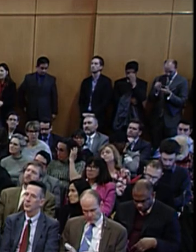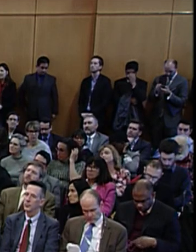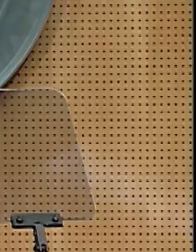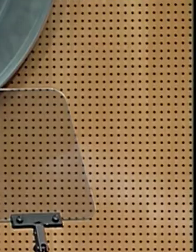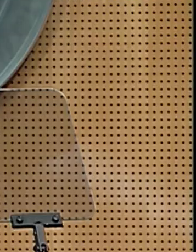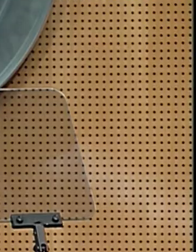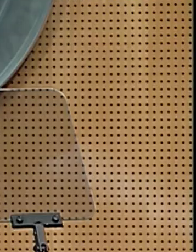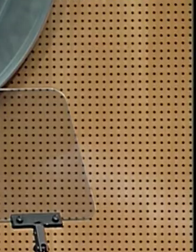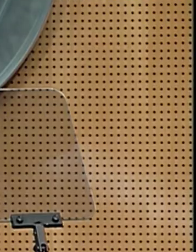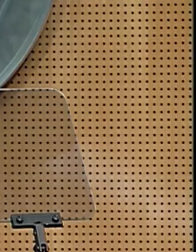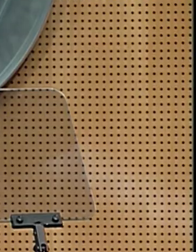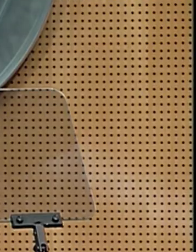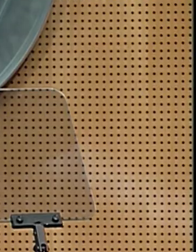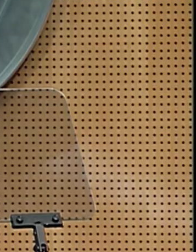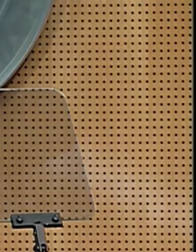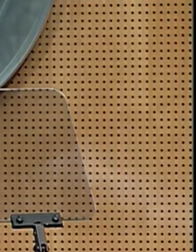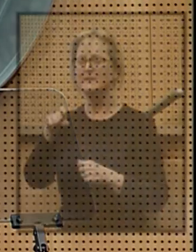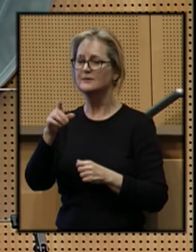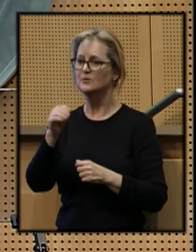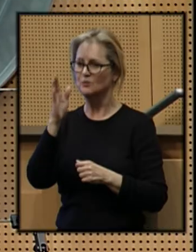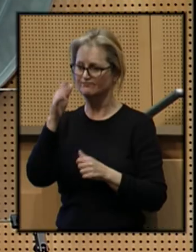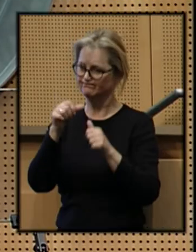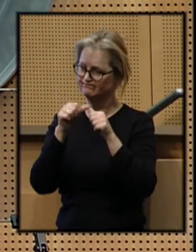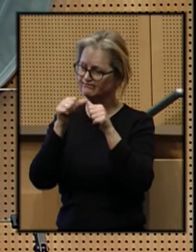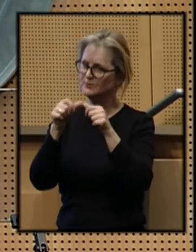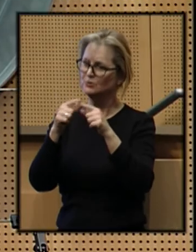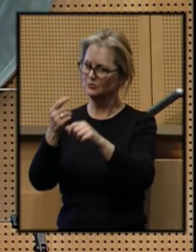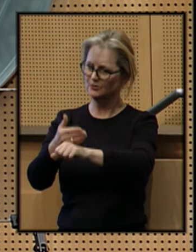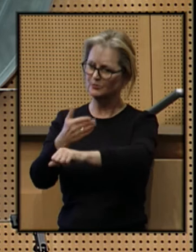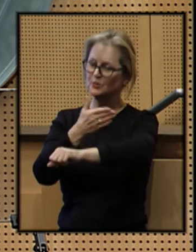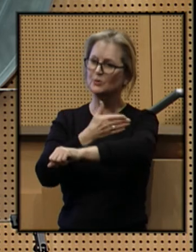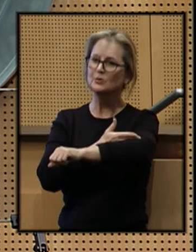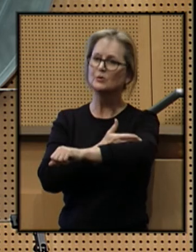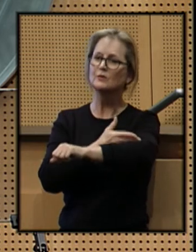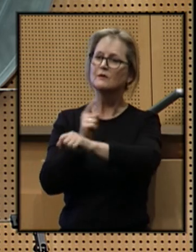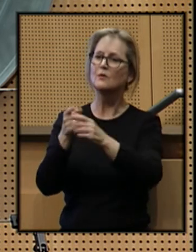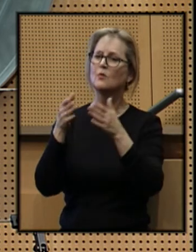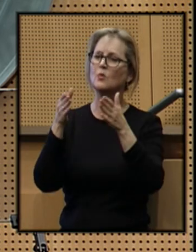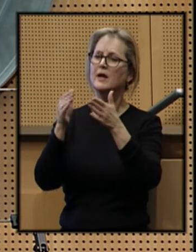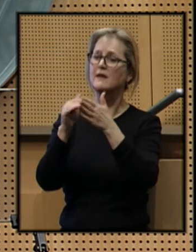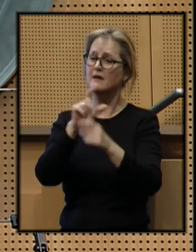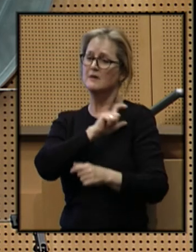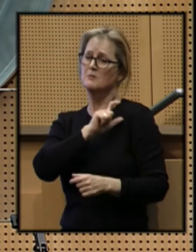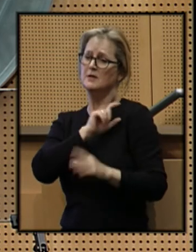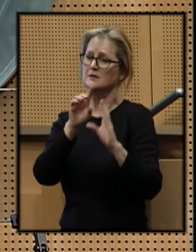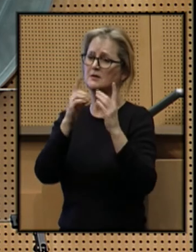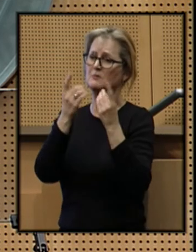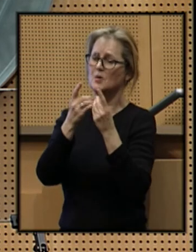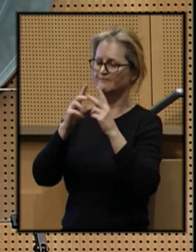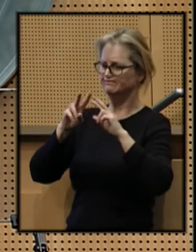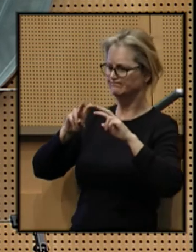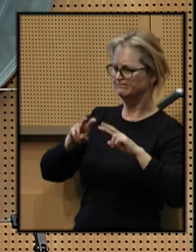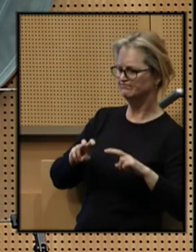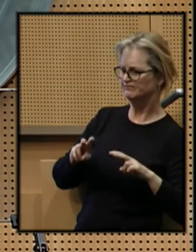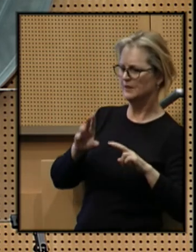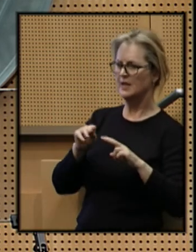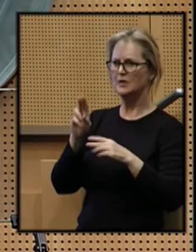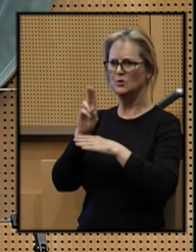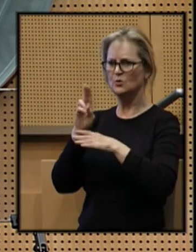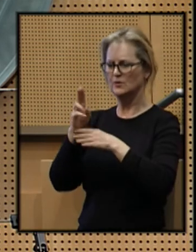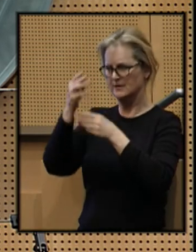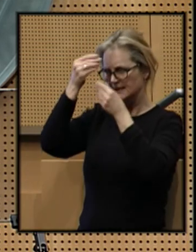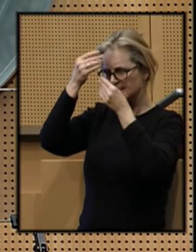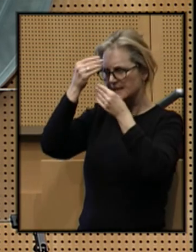We must and we will continue to improve the way that the police department analyzes and uses